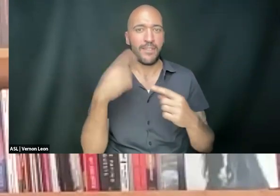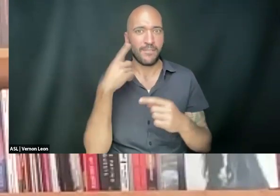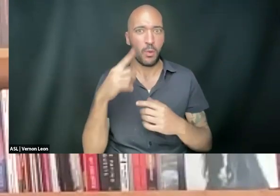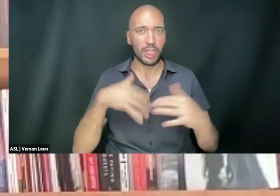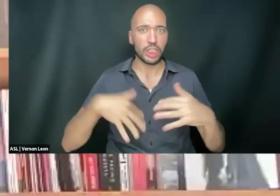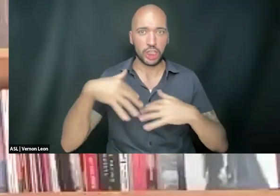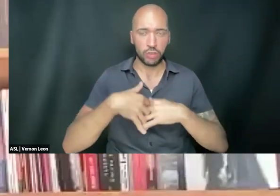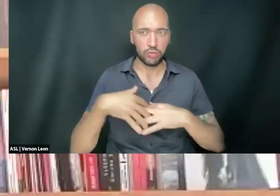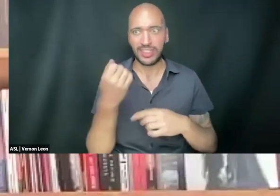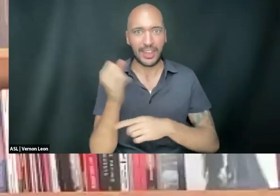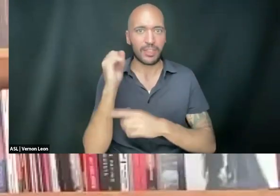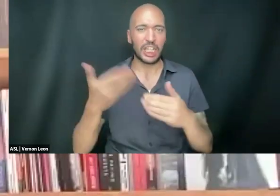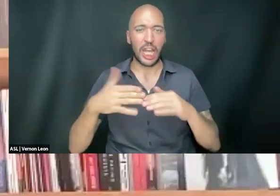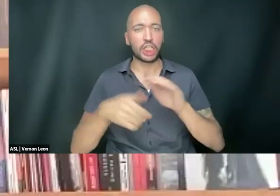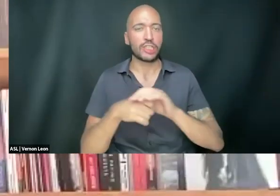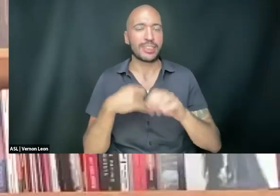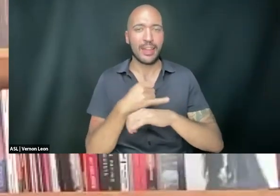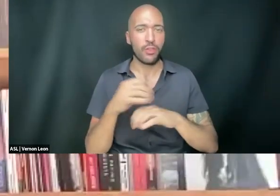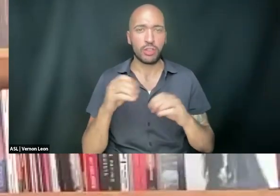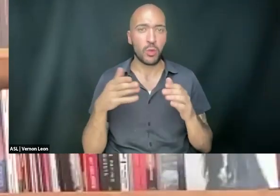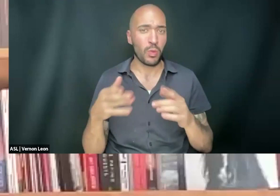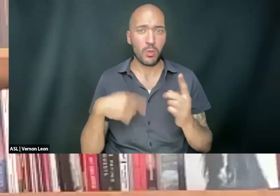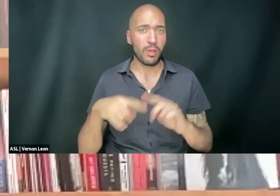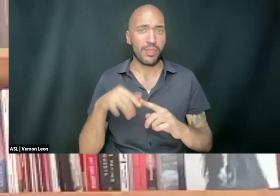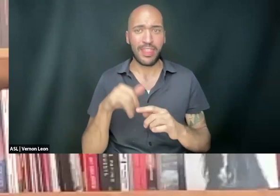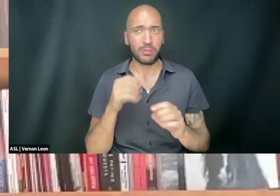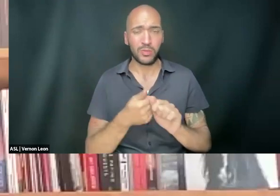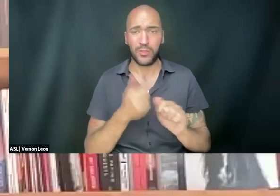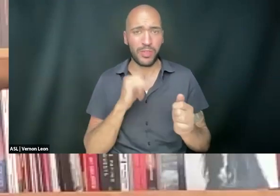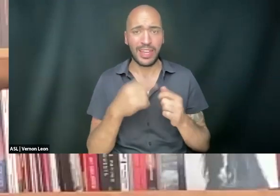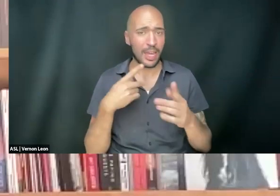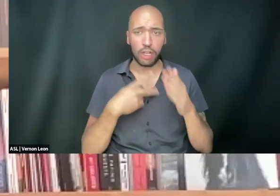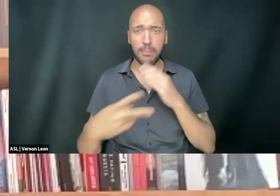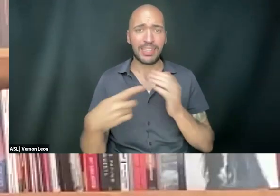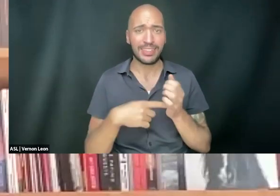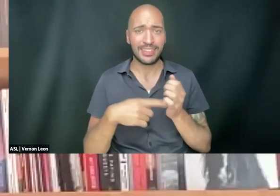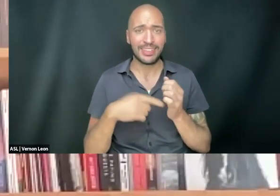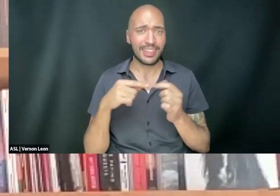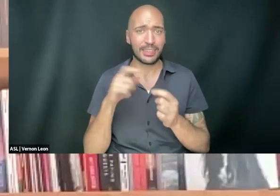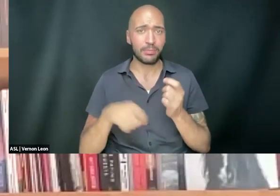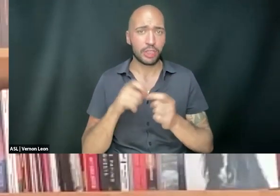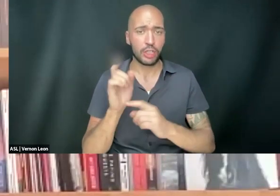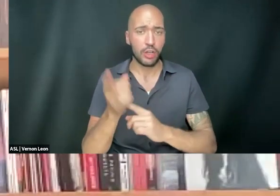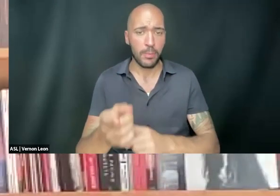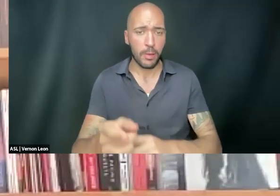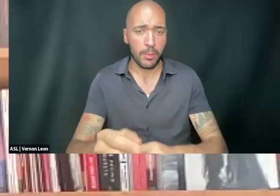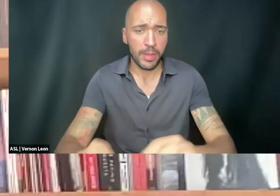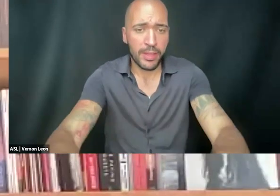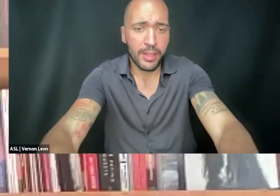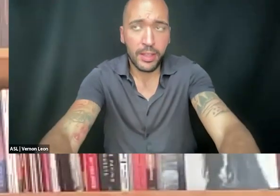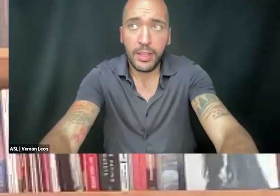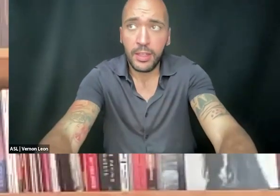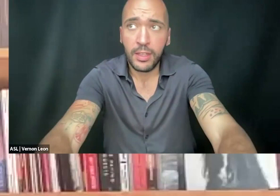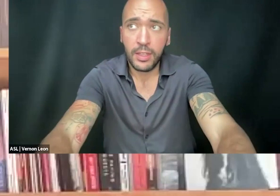right here on Turtle Island. Like, there's no way around it, and there's no looking past it at this particular moment, right? It's